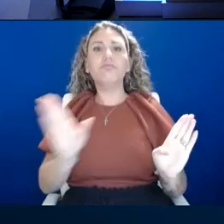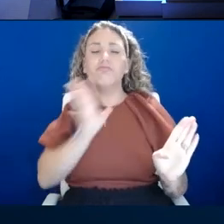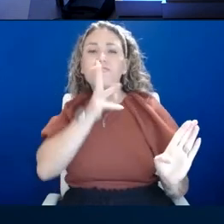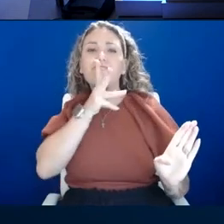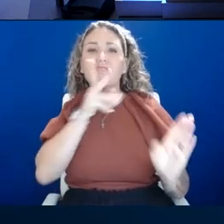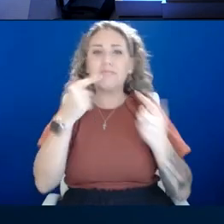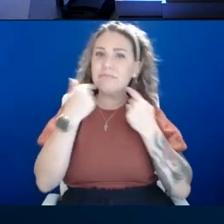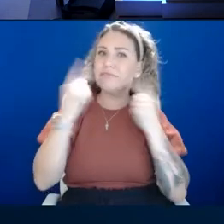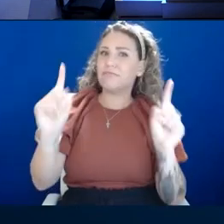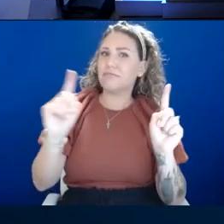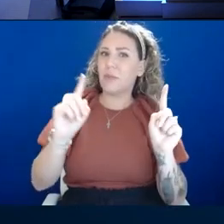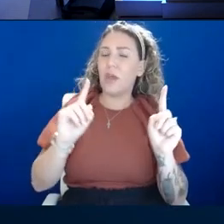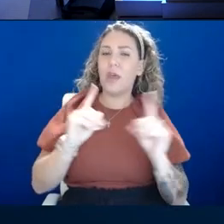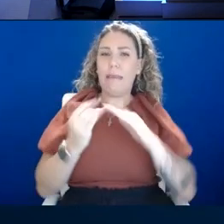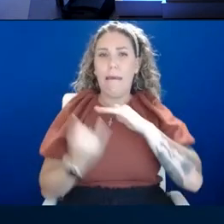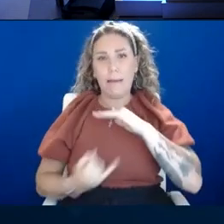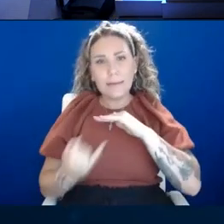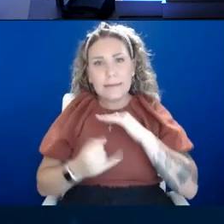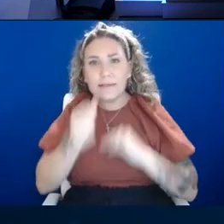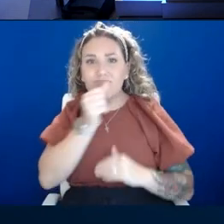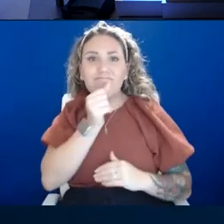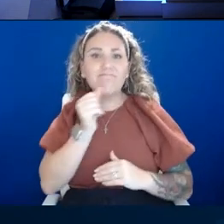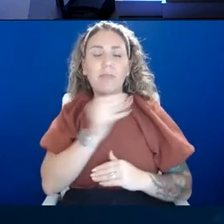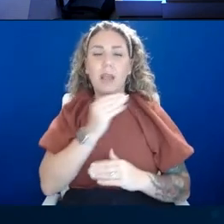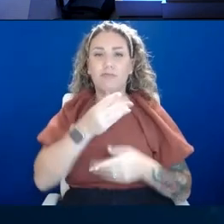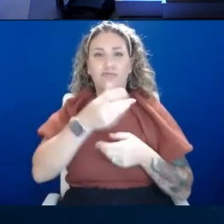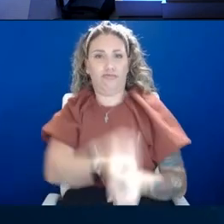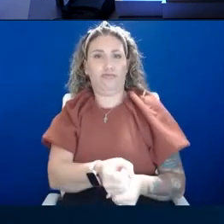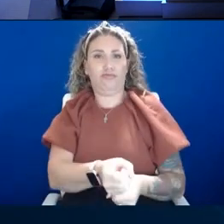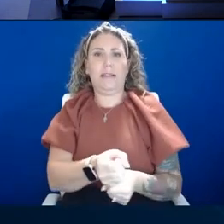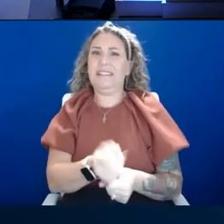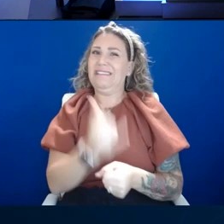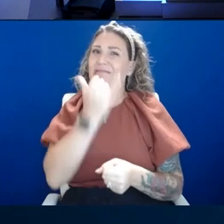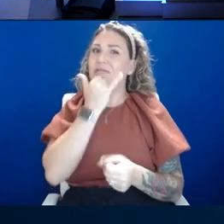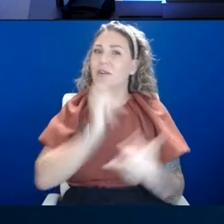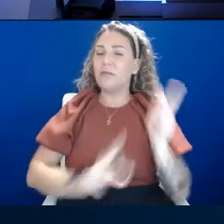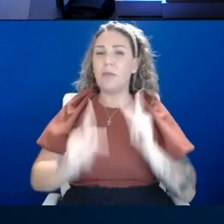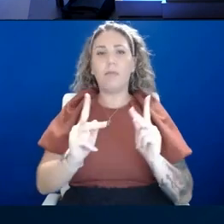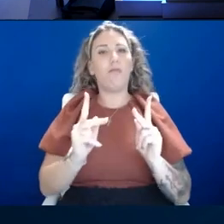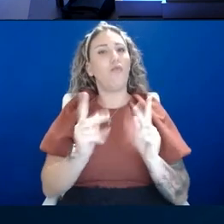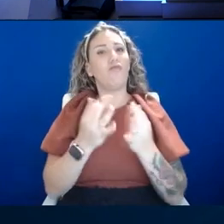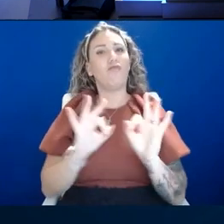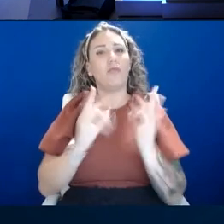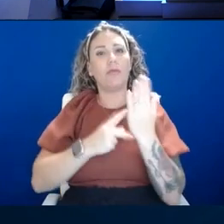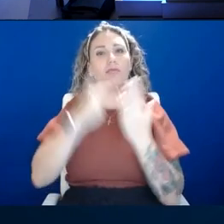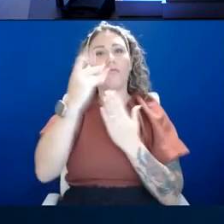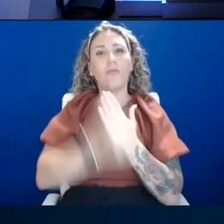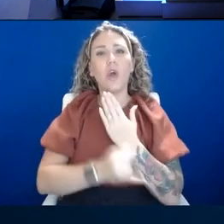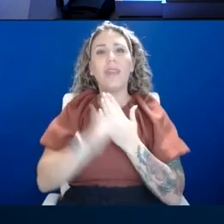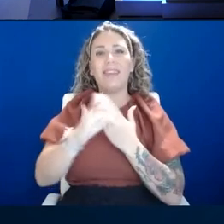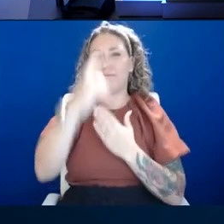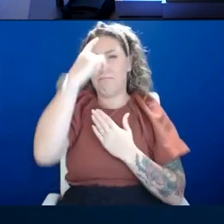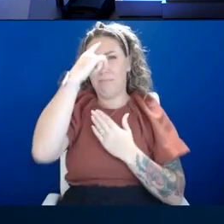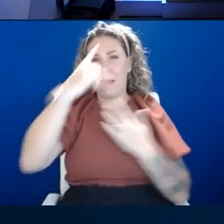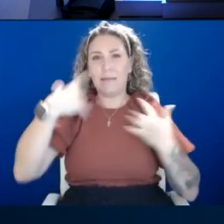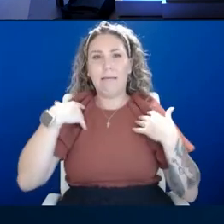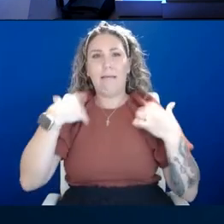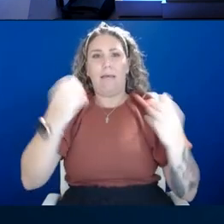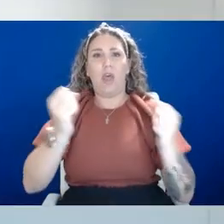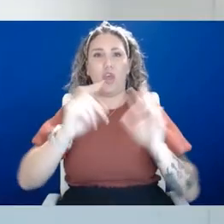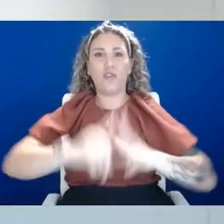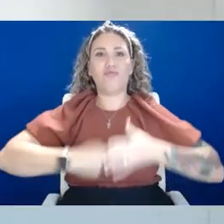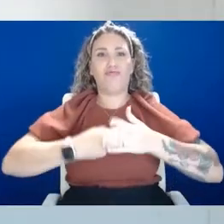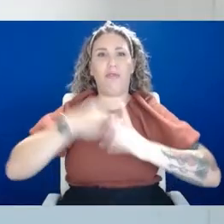and trusting the wrong people. You call the Freedom Project a mental health startup. What do you hope to accomplish through